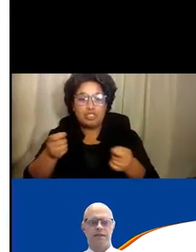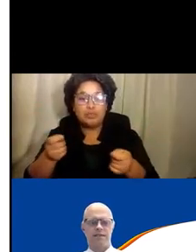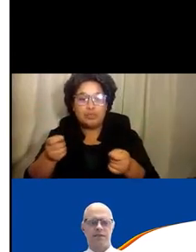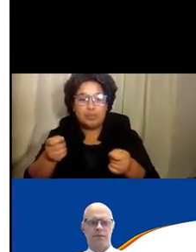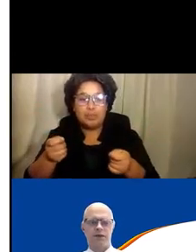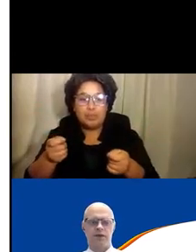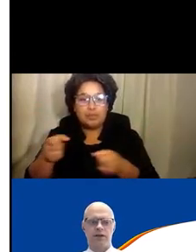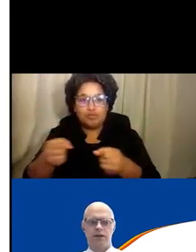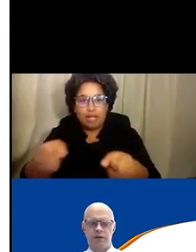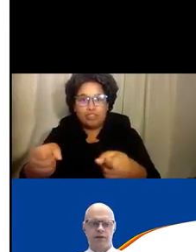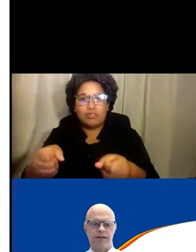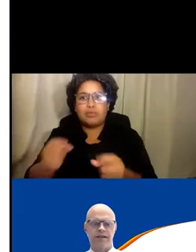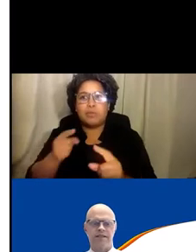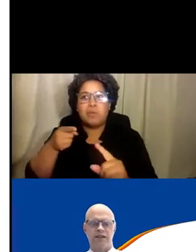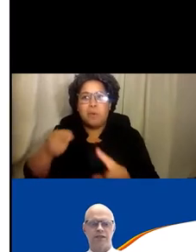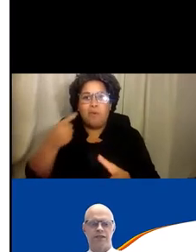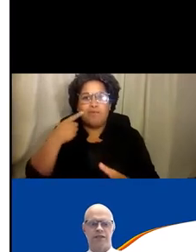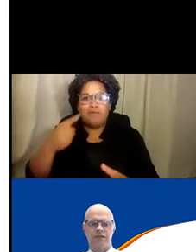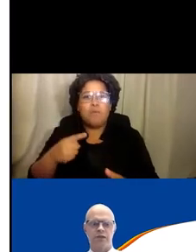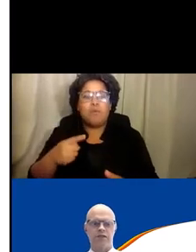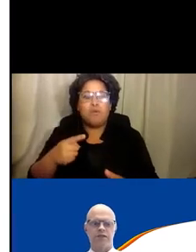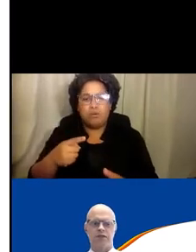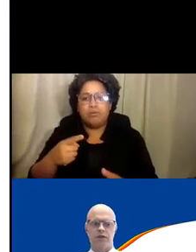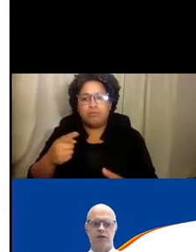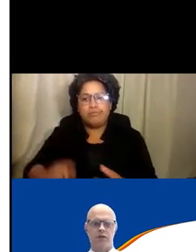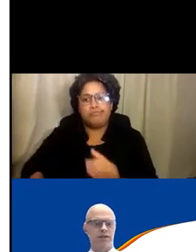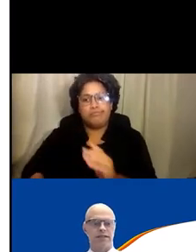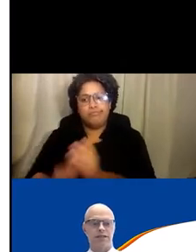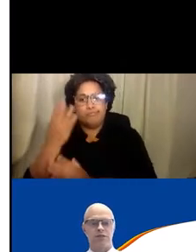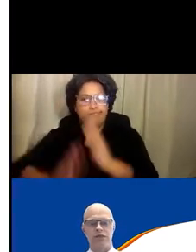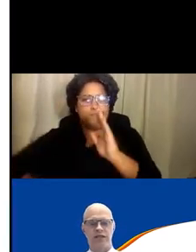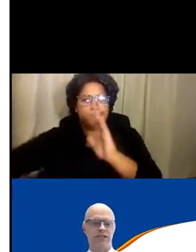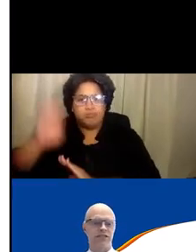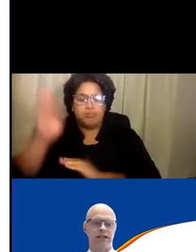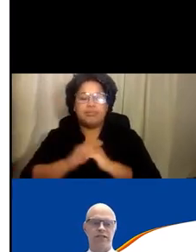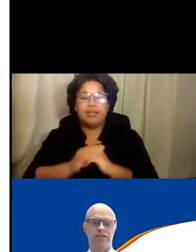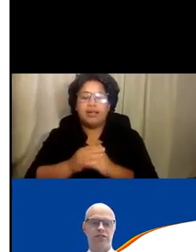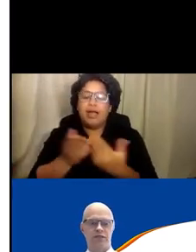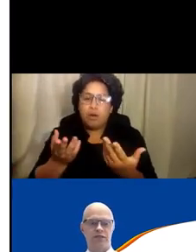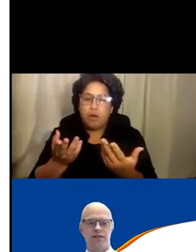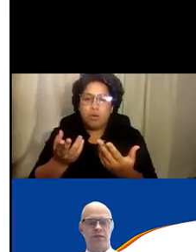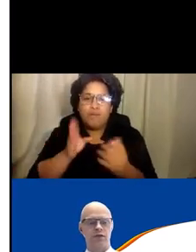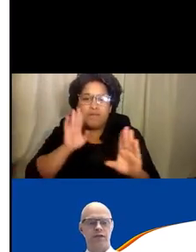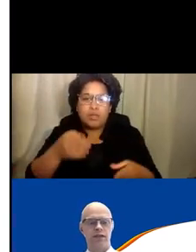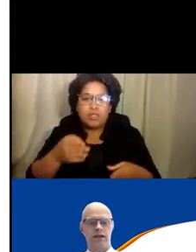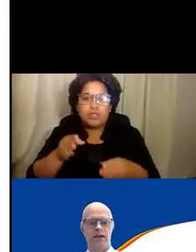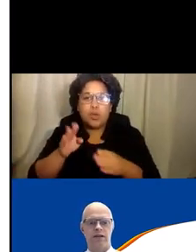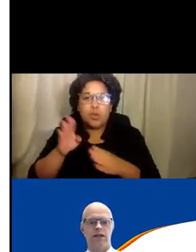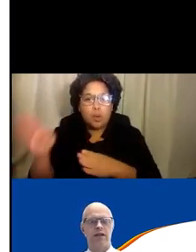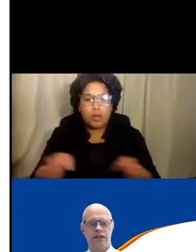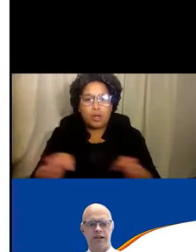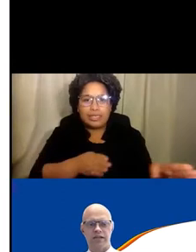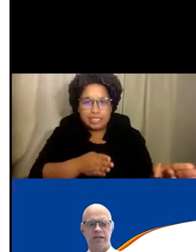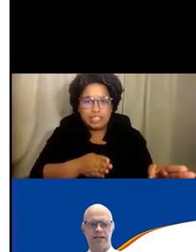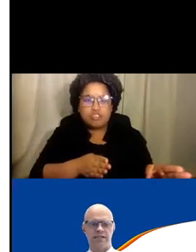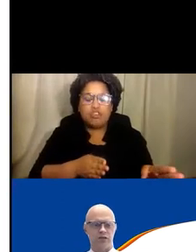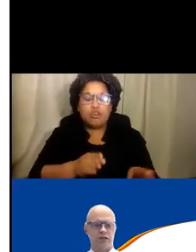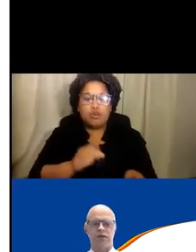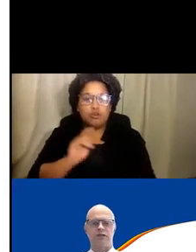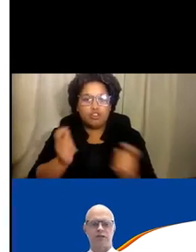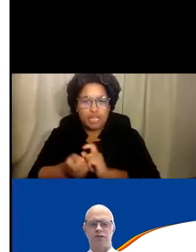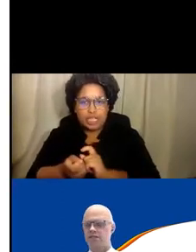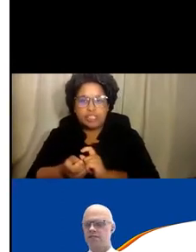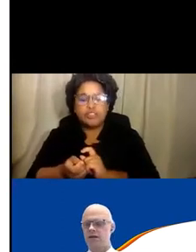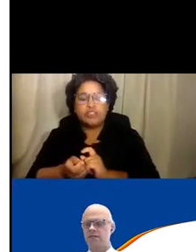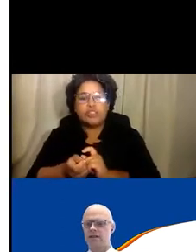Obviously, we are an initiative that is focused on organizational change and service delivery change as the